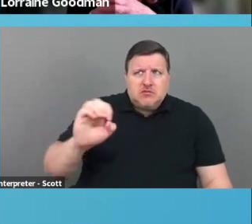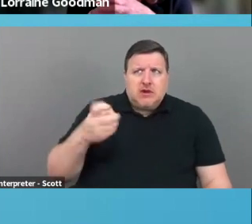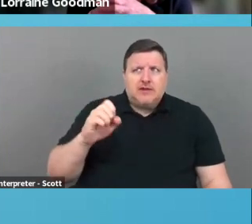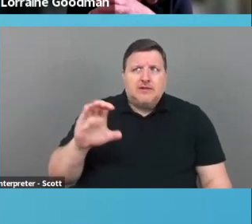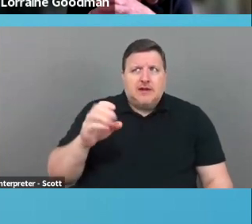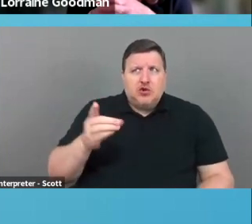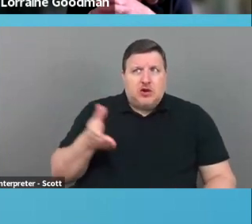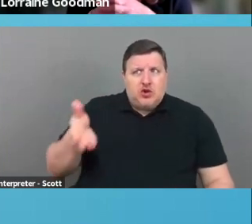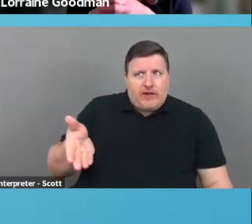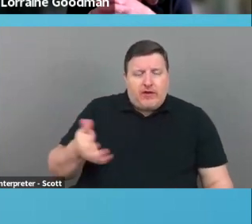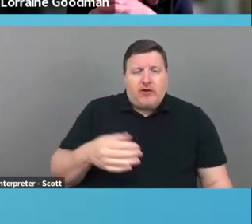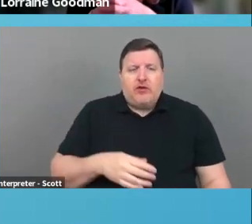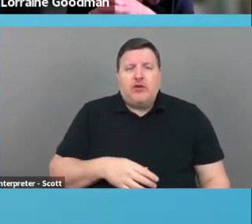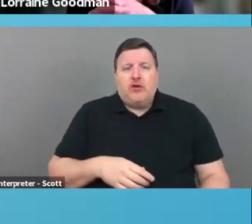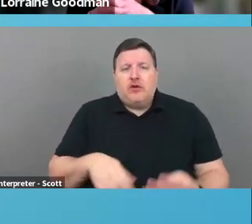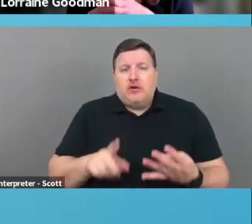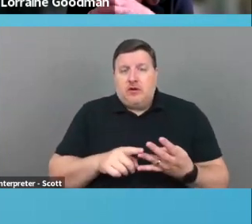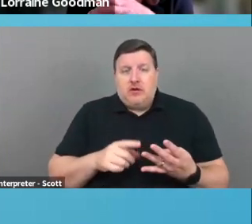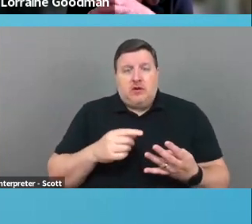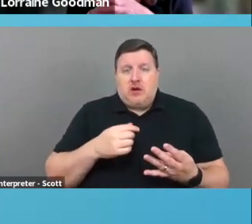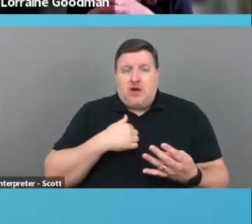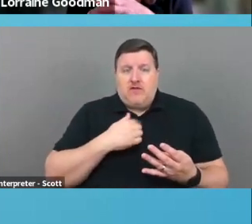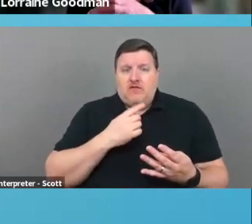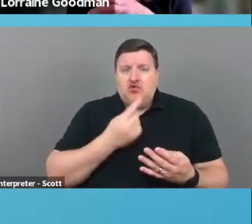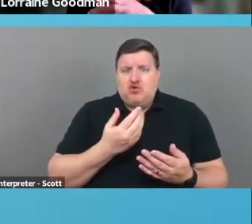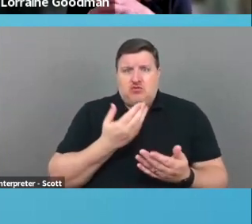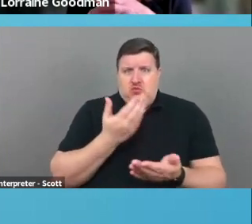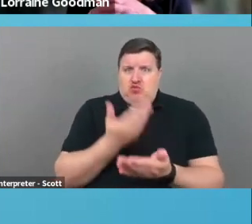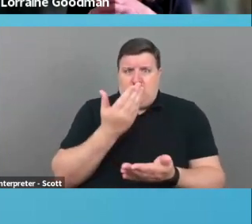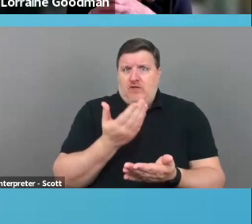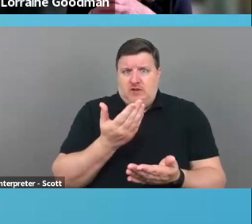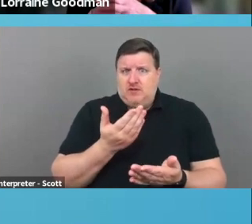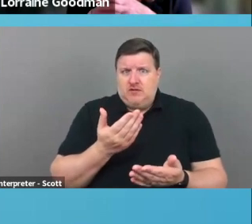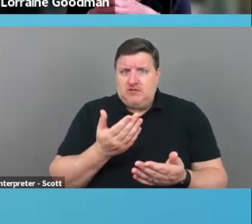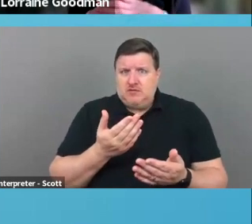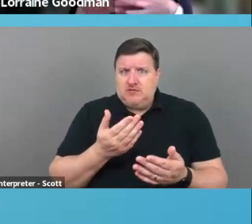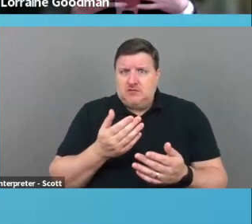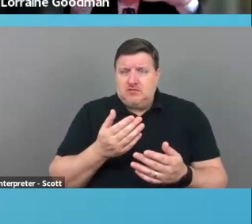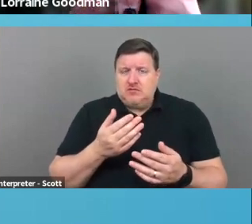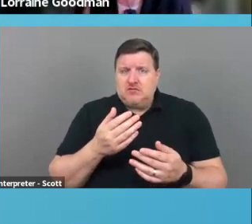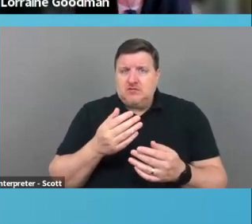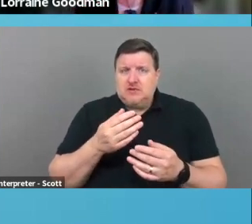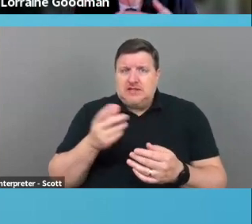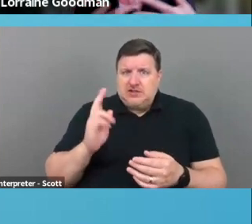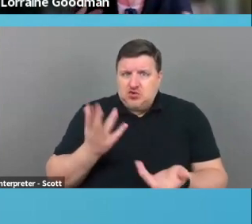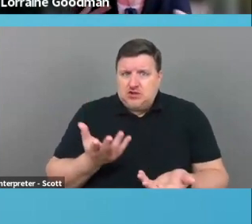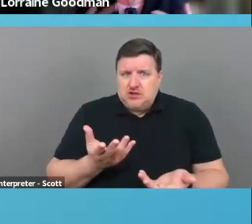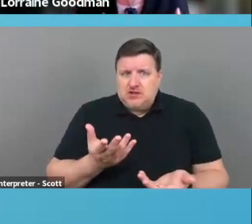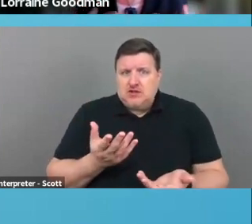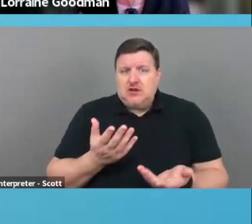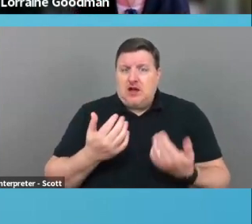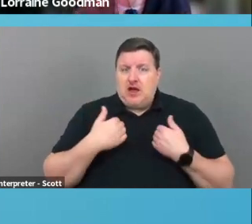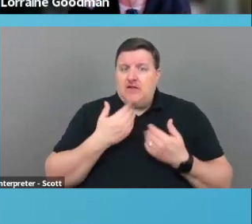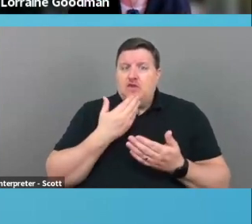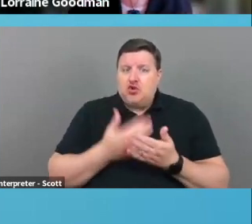Does the organization have a proven track record in general? Does the organization have the capability of expanding